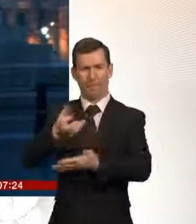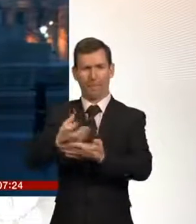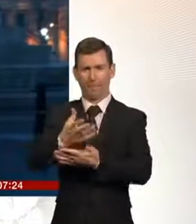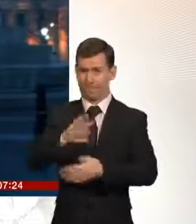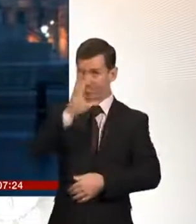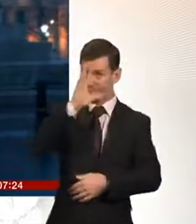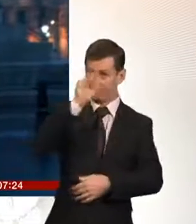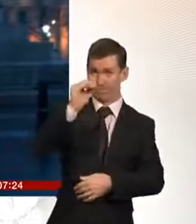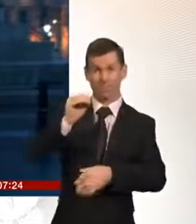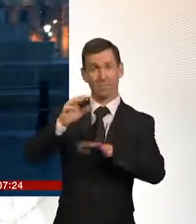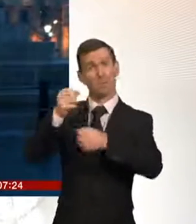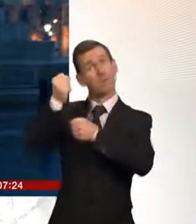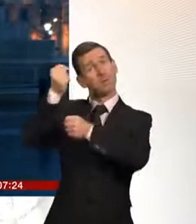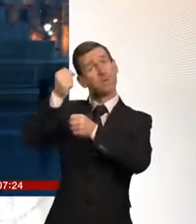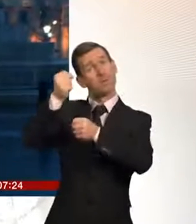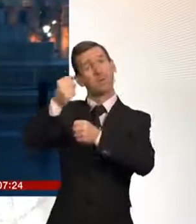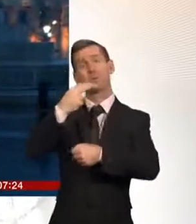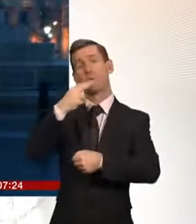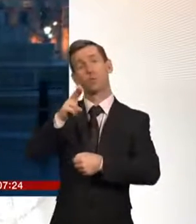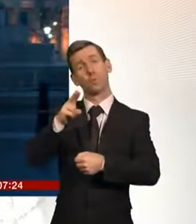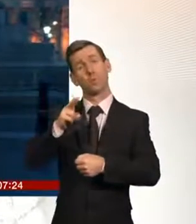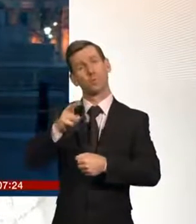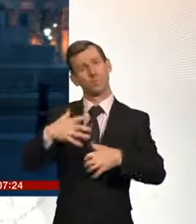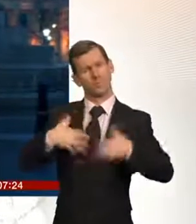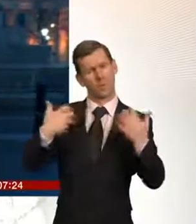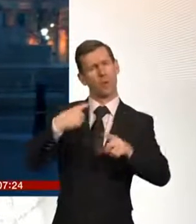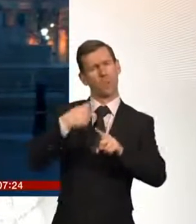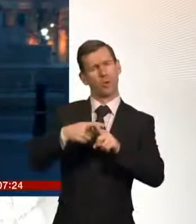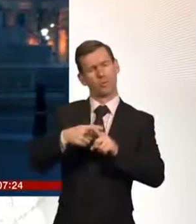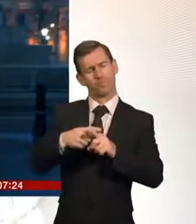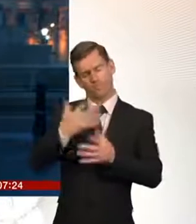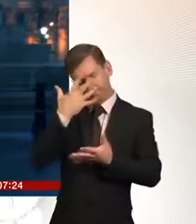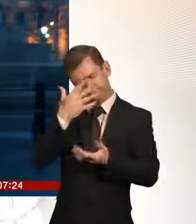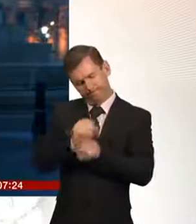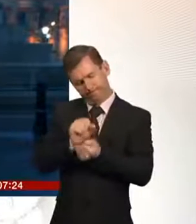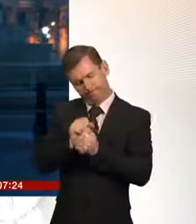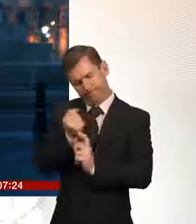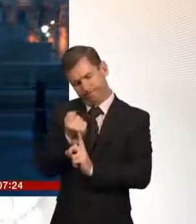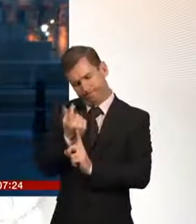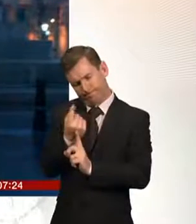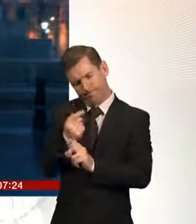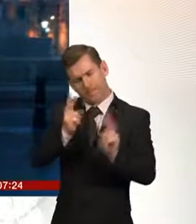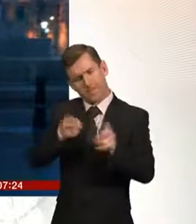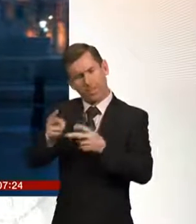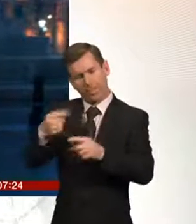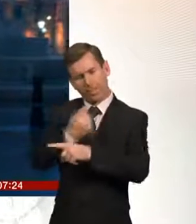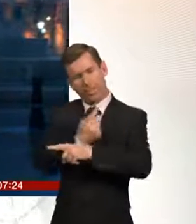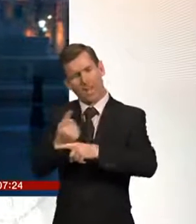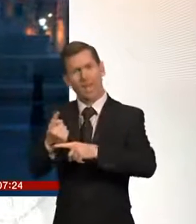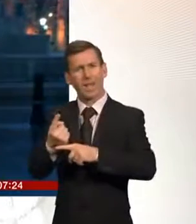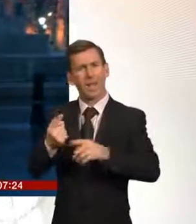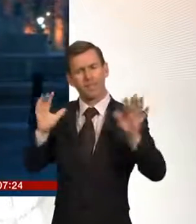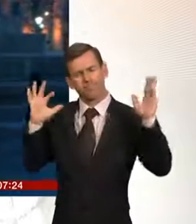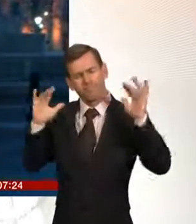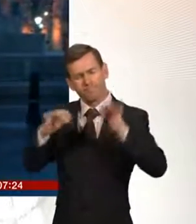place this afternoon it's also a vigil to to pay homage to those who have dies on the roads this week and previously as both sides here